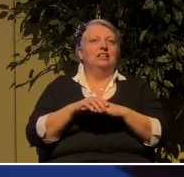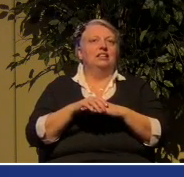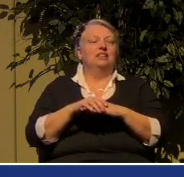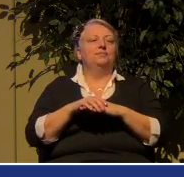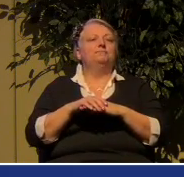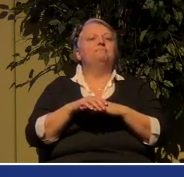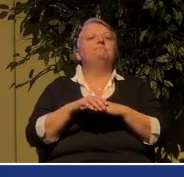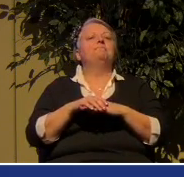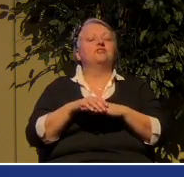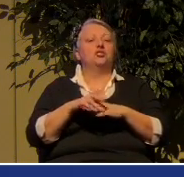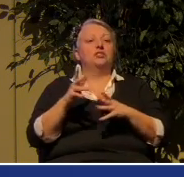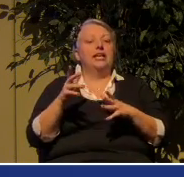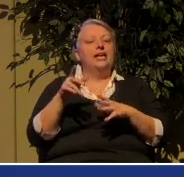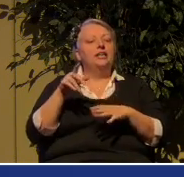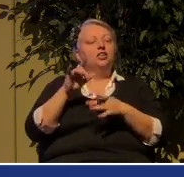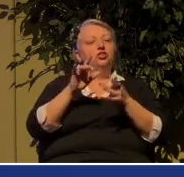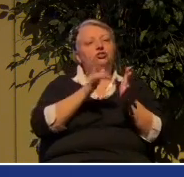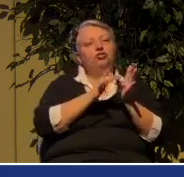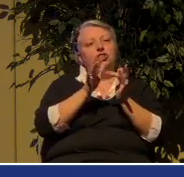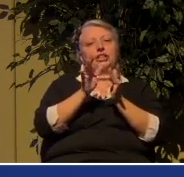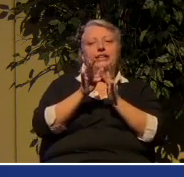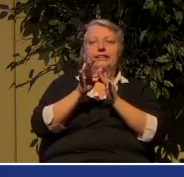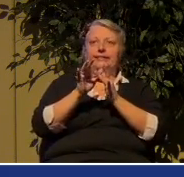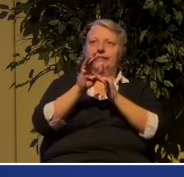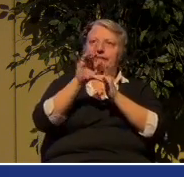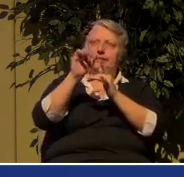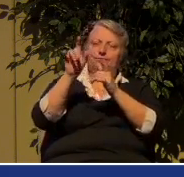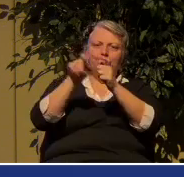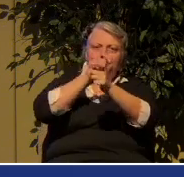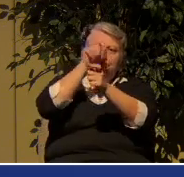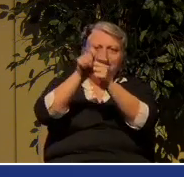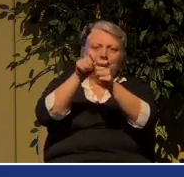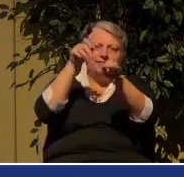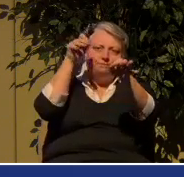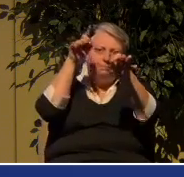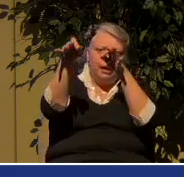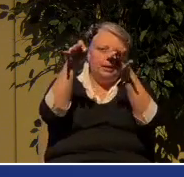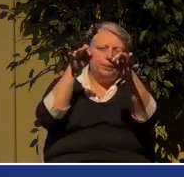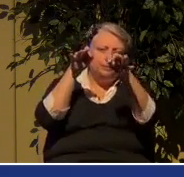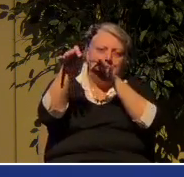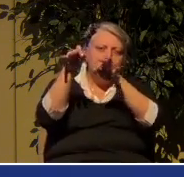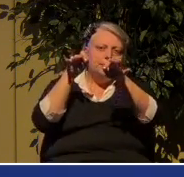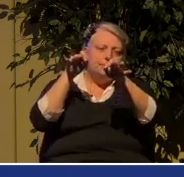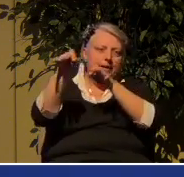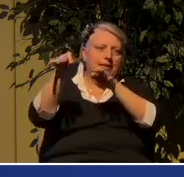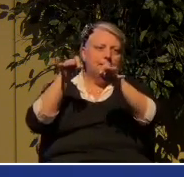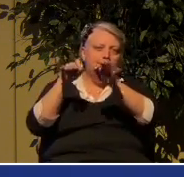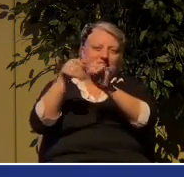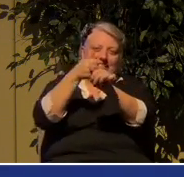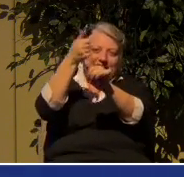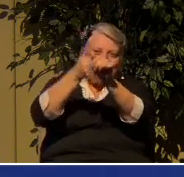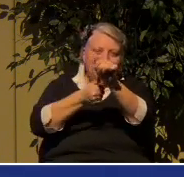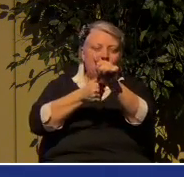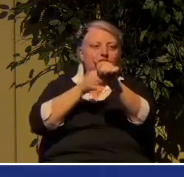letter of the law, goes behind it to what the spirit of God is really saying. And in